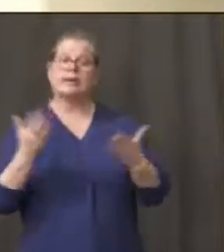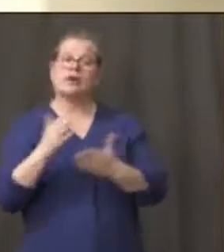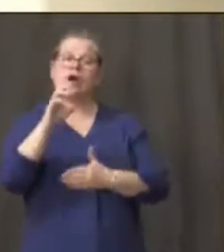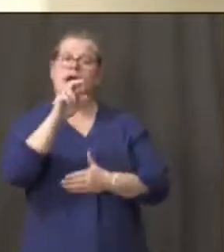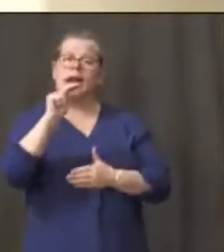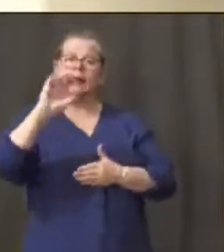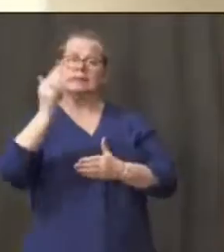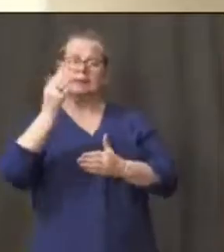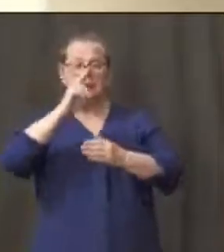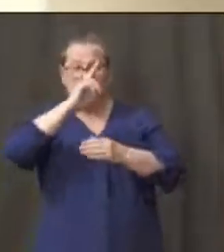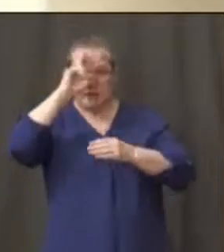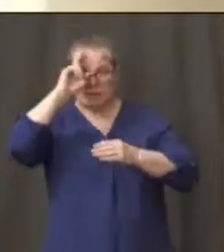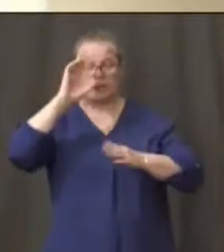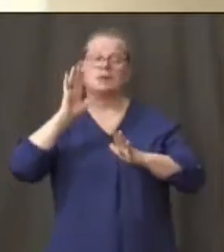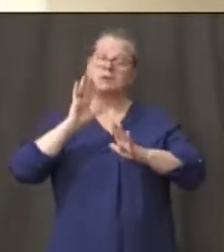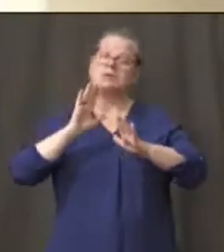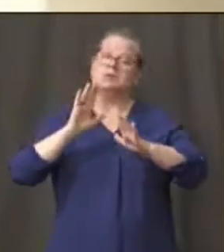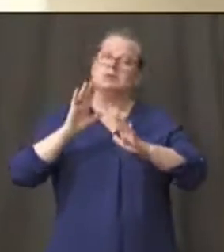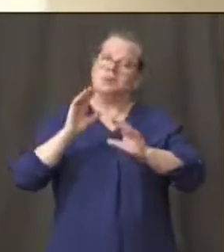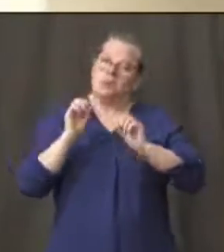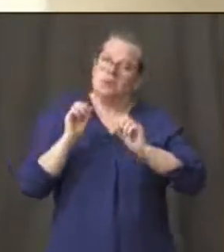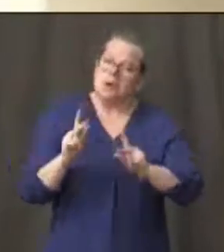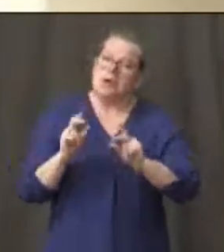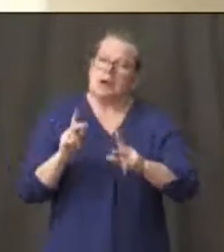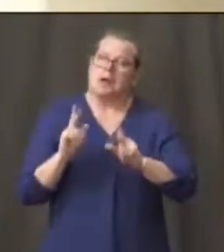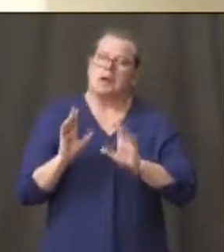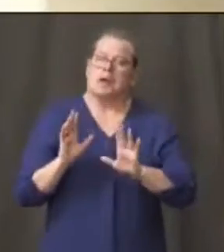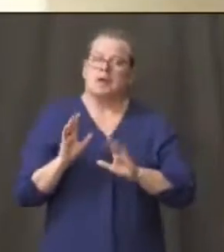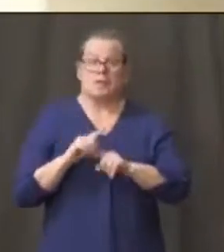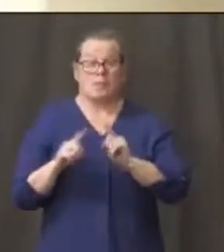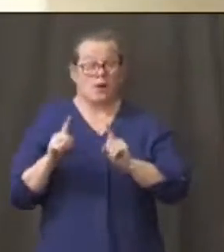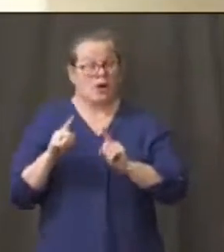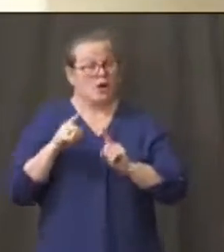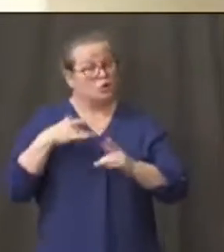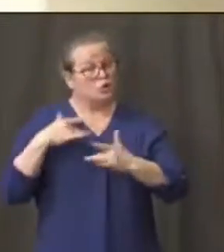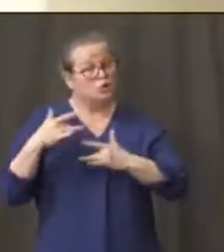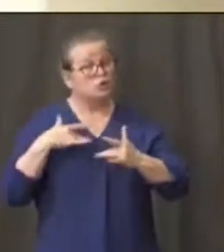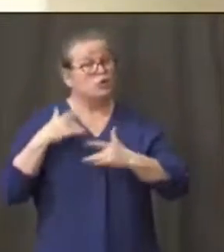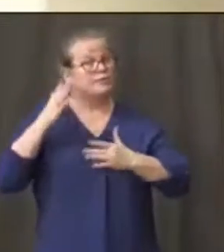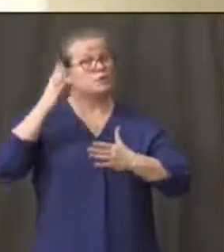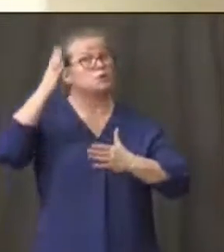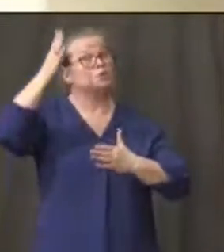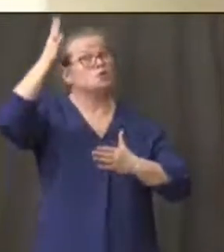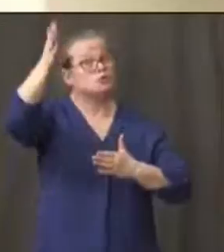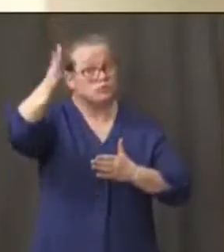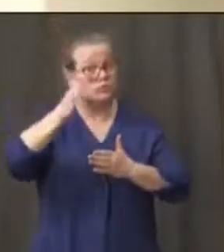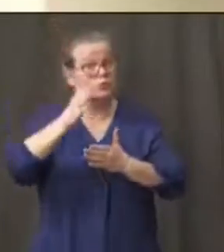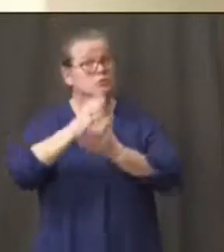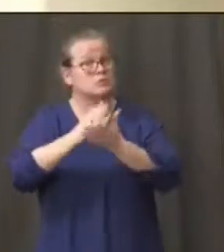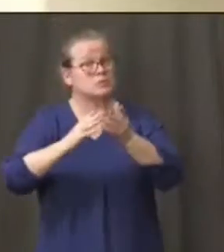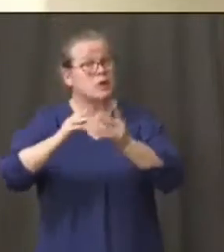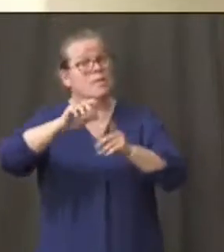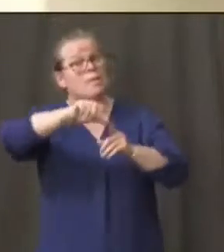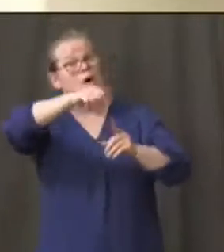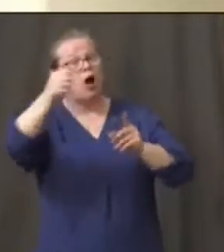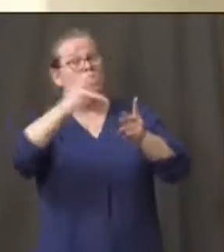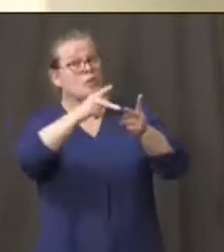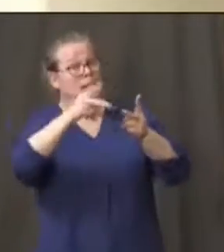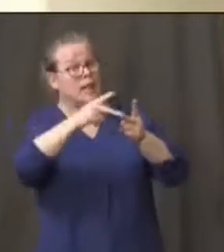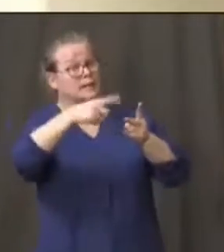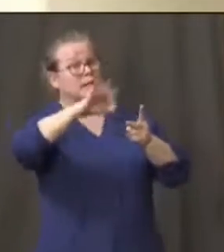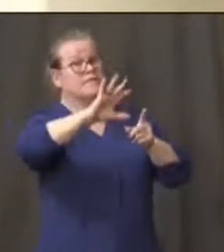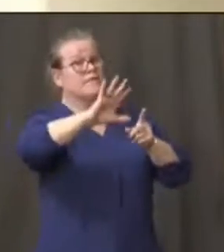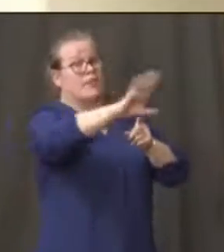see down the line accepting some cases from other locations if your hospital capacity situation remains